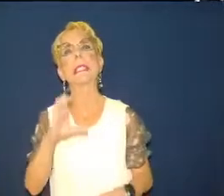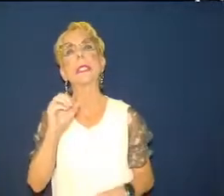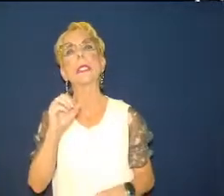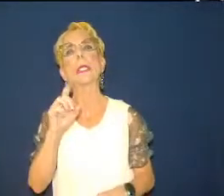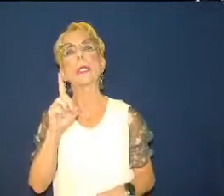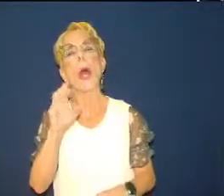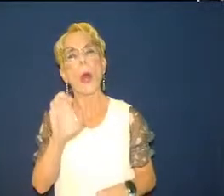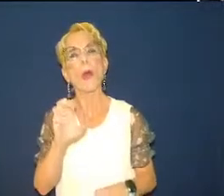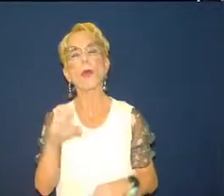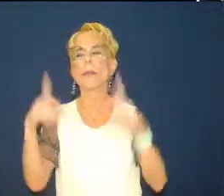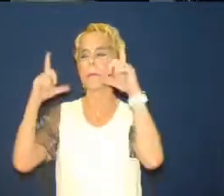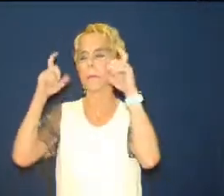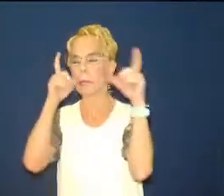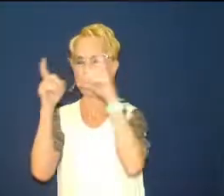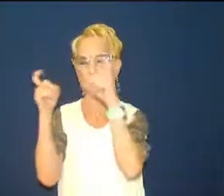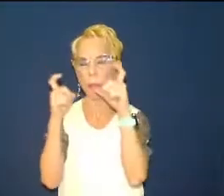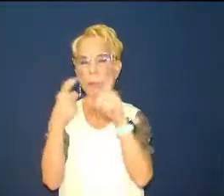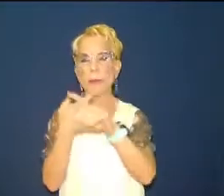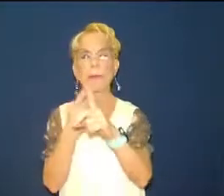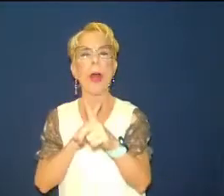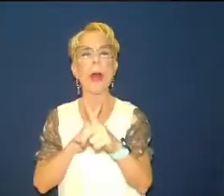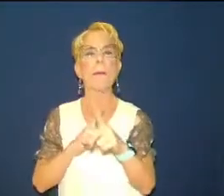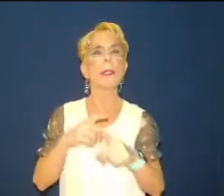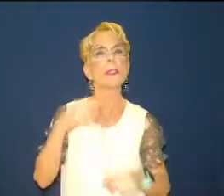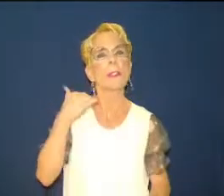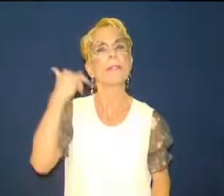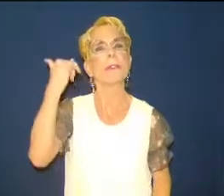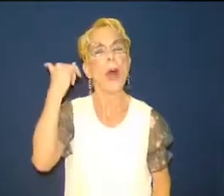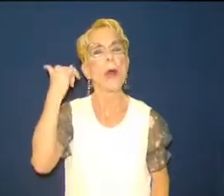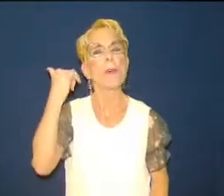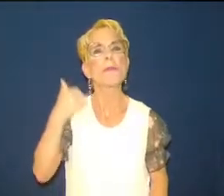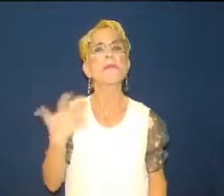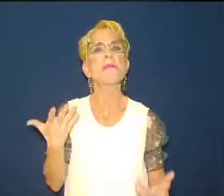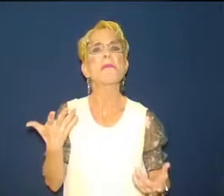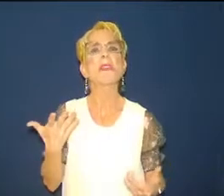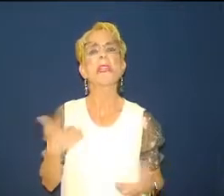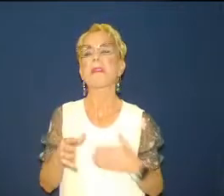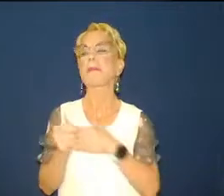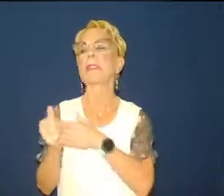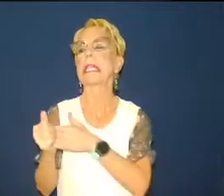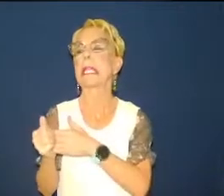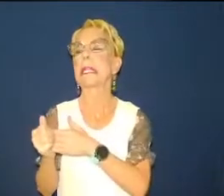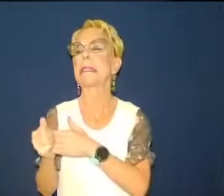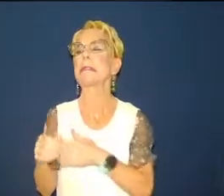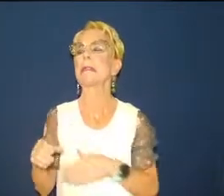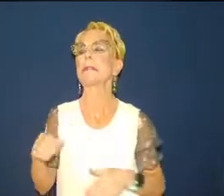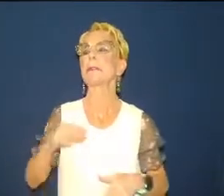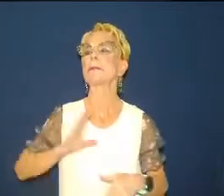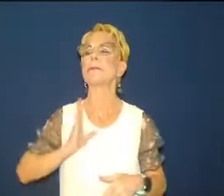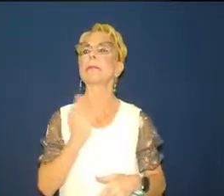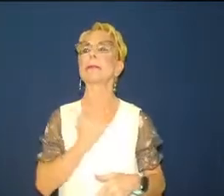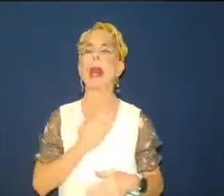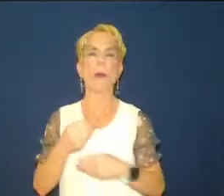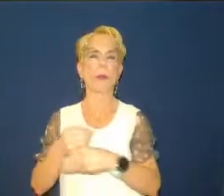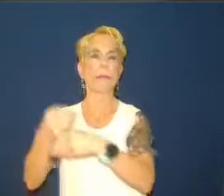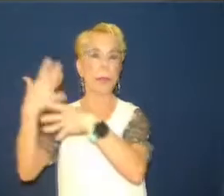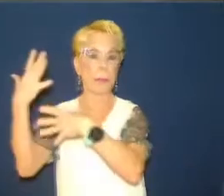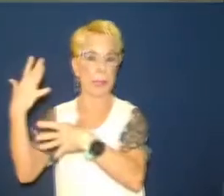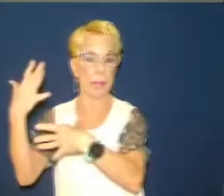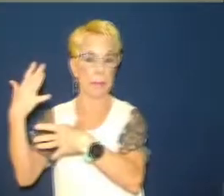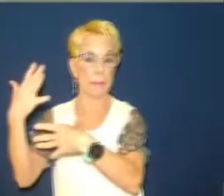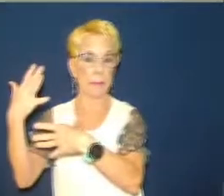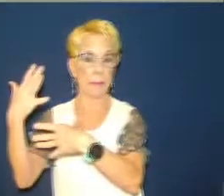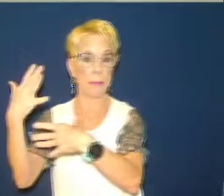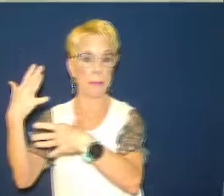of that with your phone it'll lead you right directly to our website then if you scroll down just about half an inch you'll see